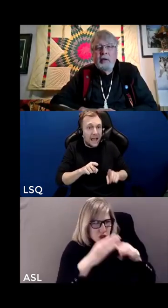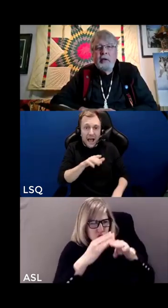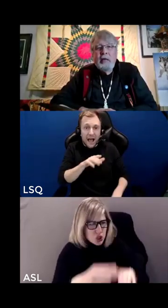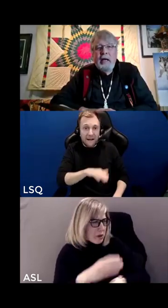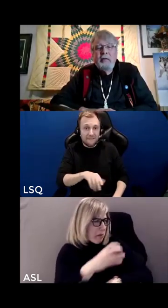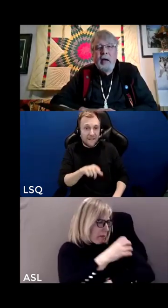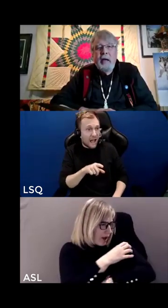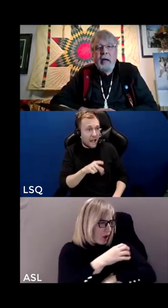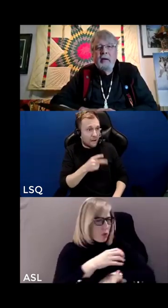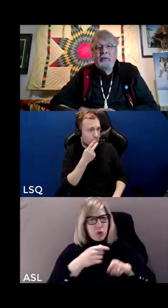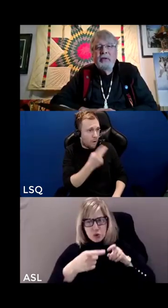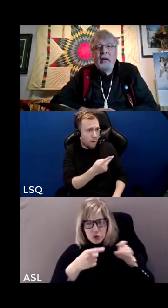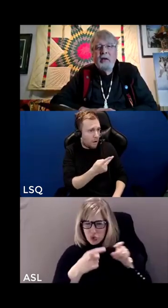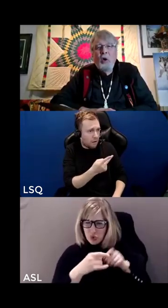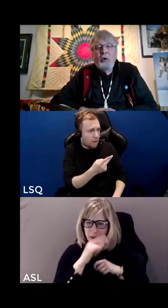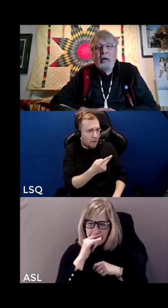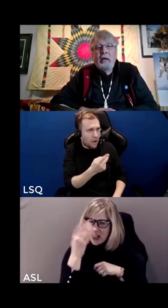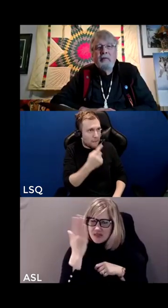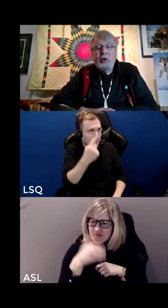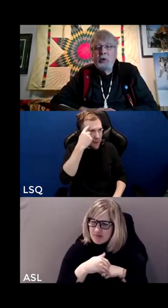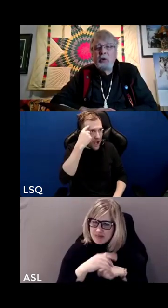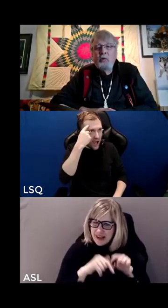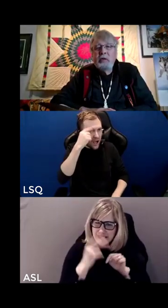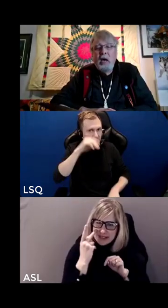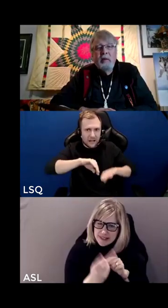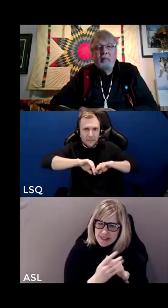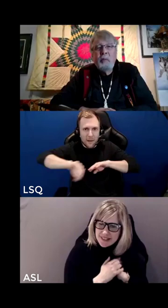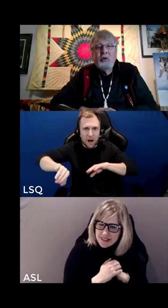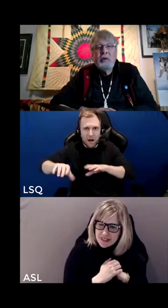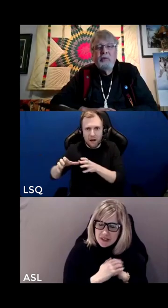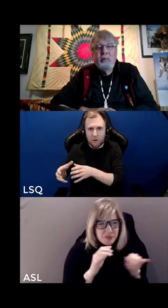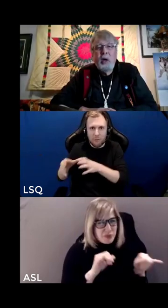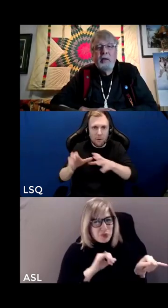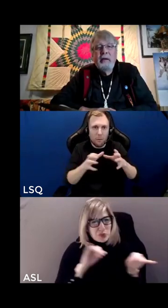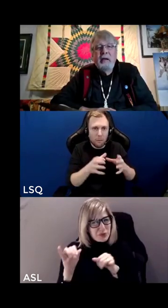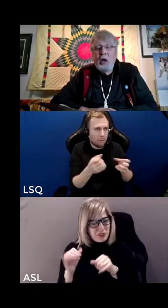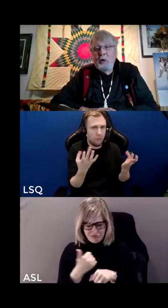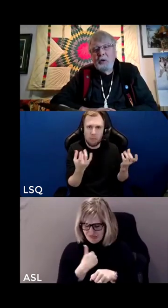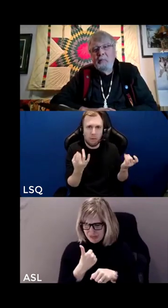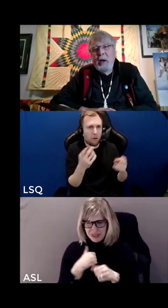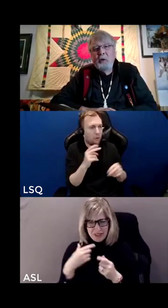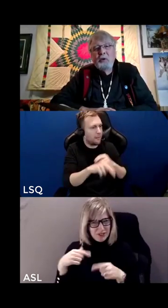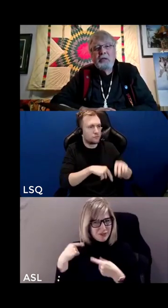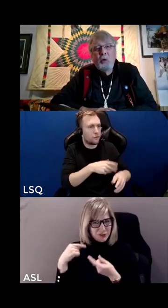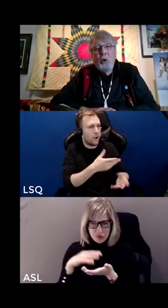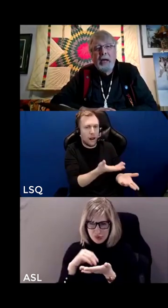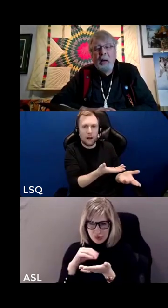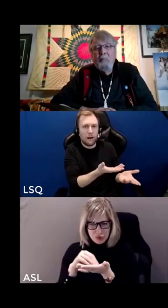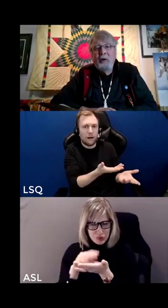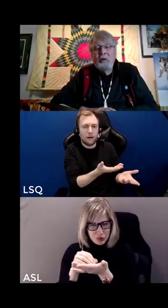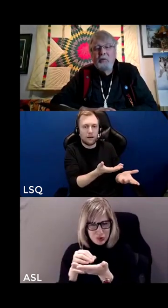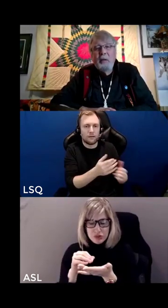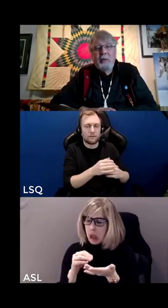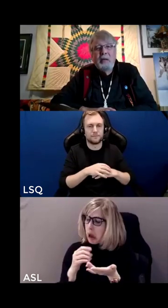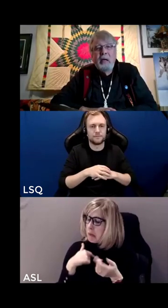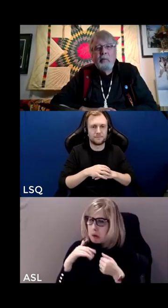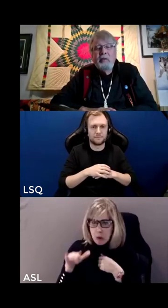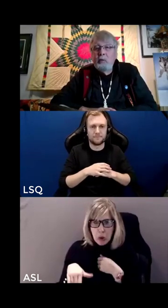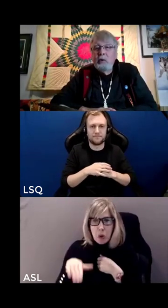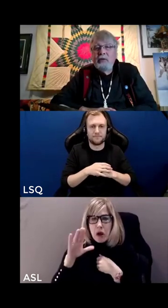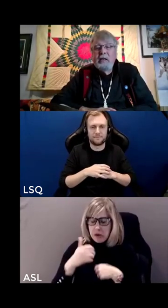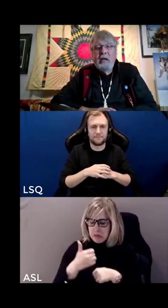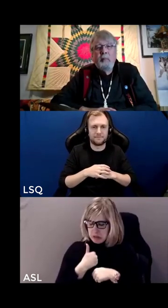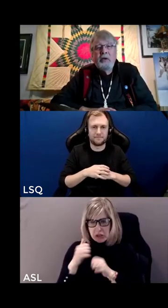and you consider that as i have i know and i've learned over time especially from my not only in my own growing up my own development